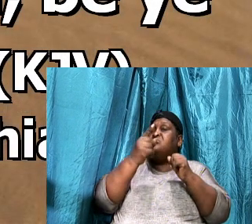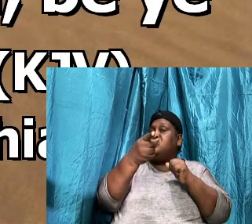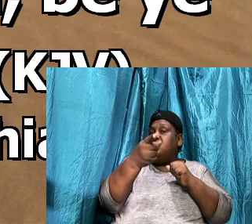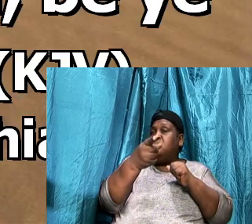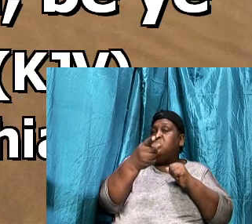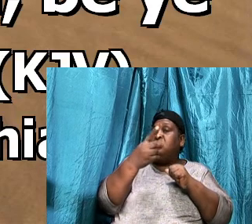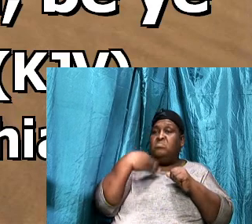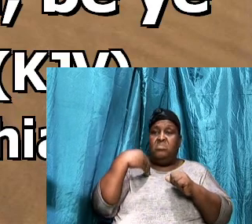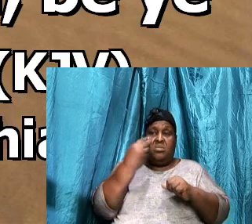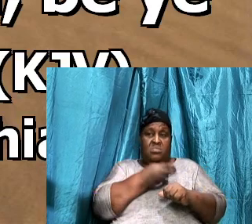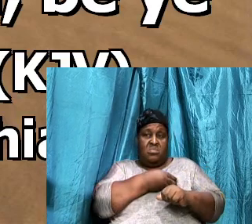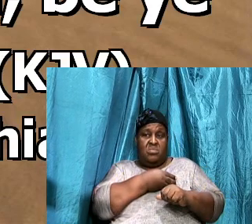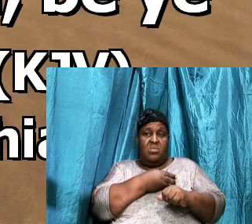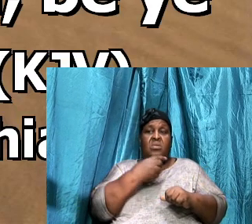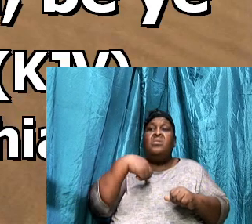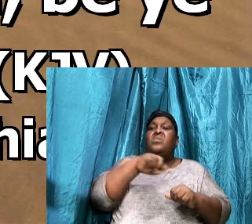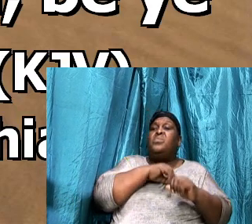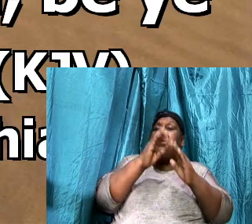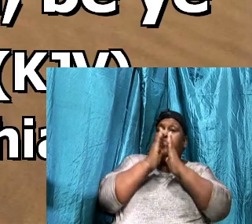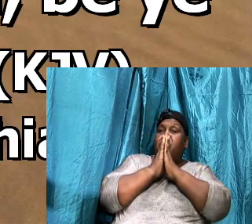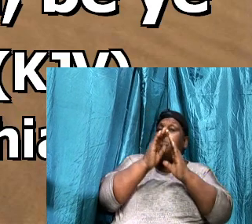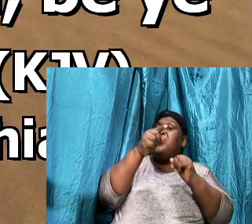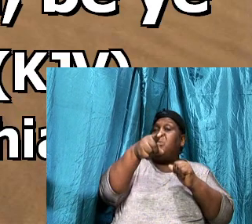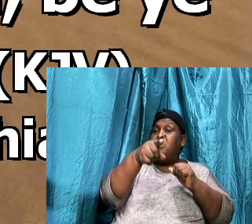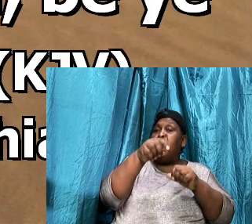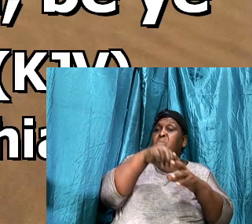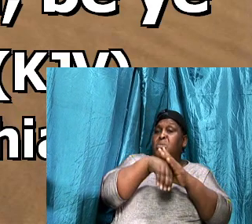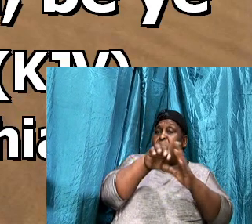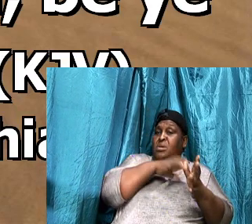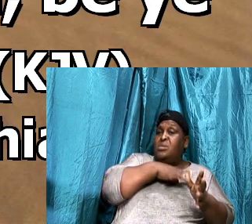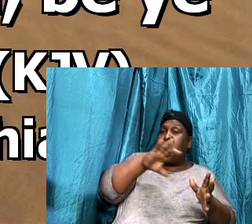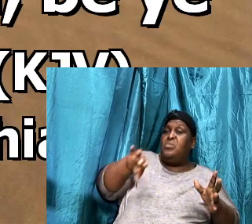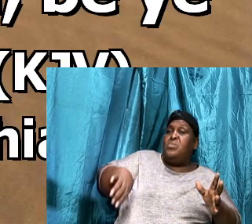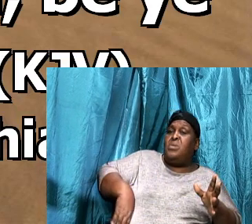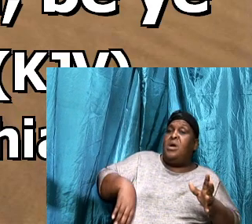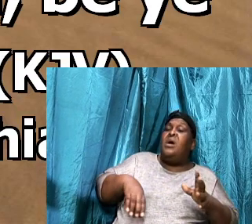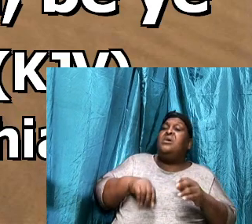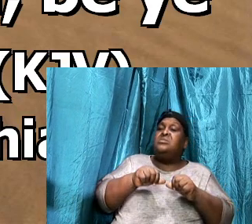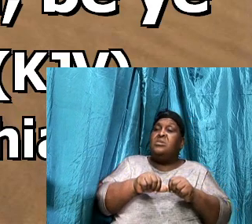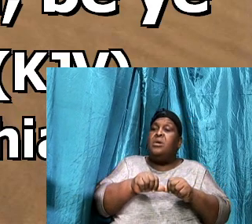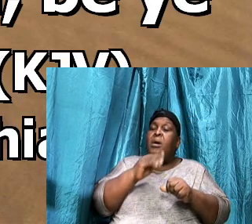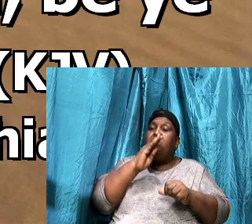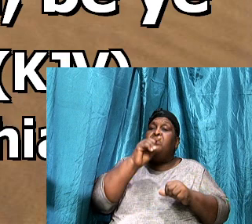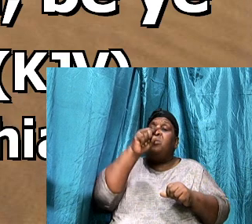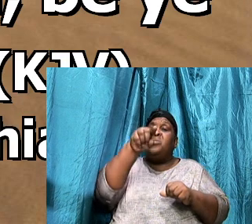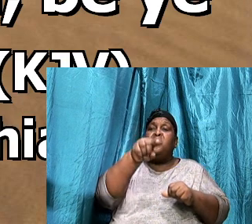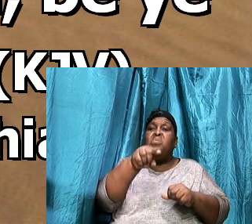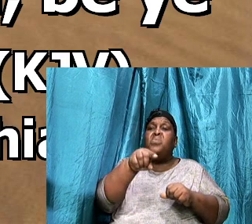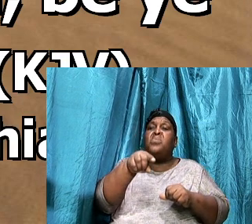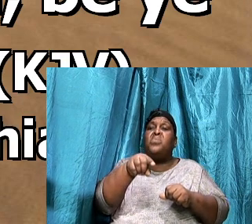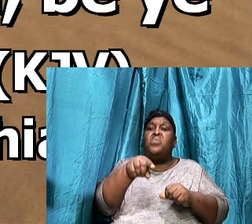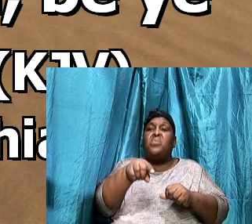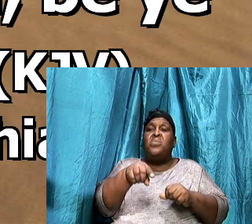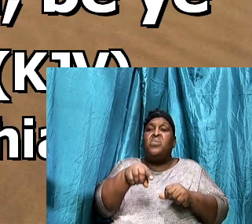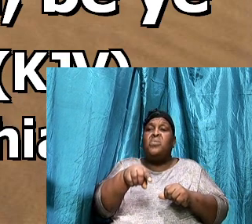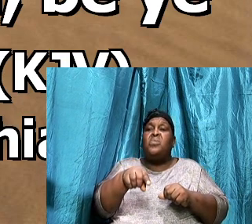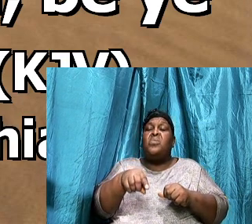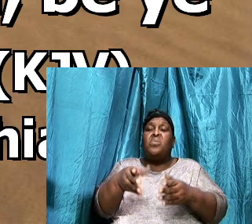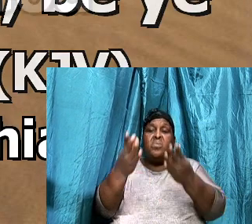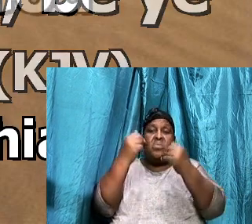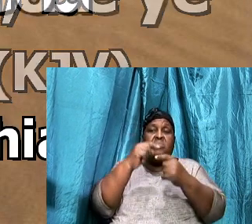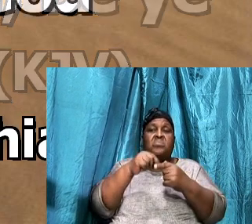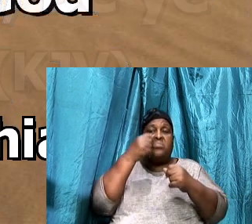By us, We pray you, In Christ, Ted, Be reconciled, To God,